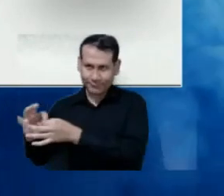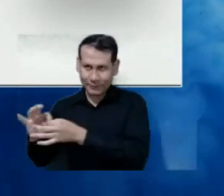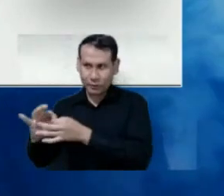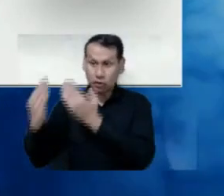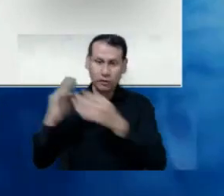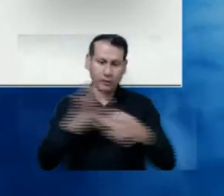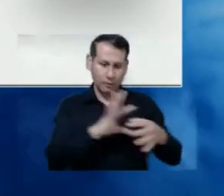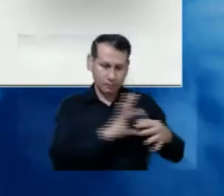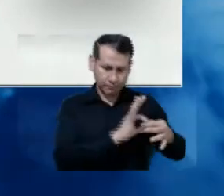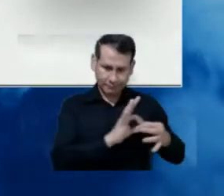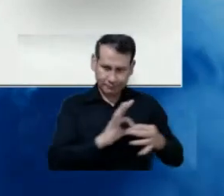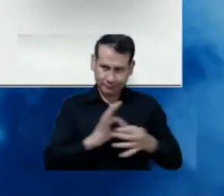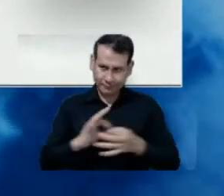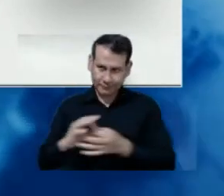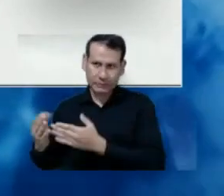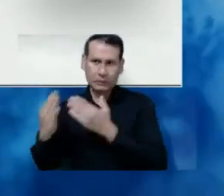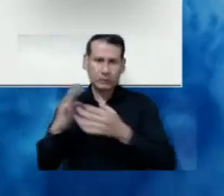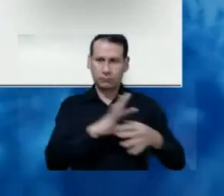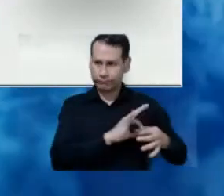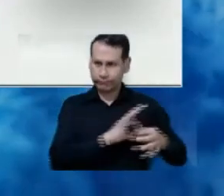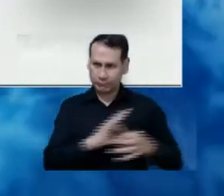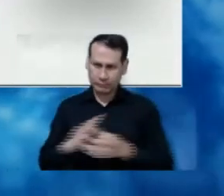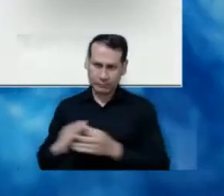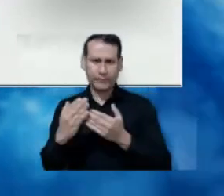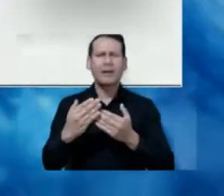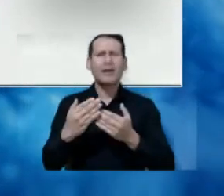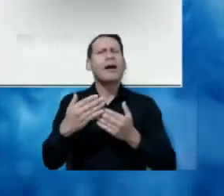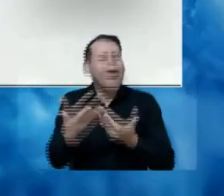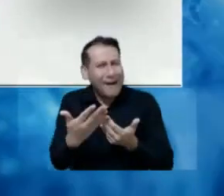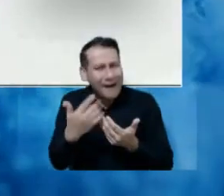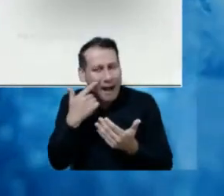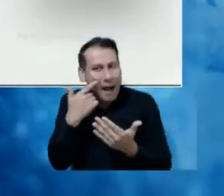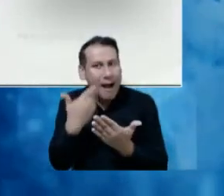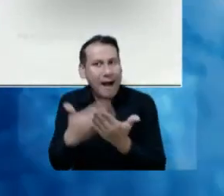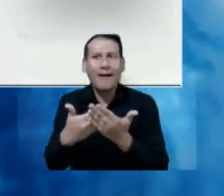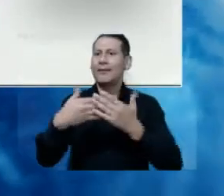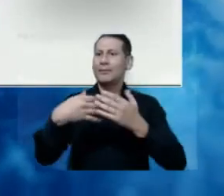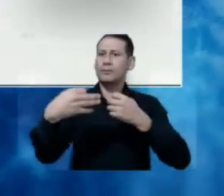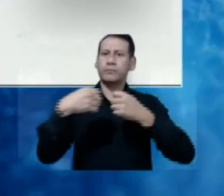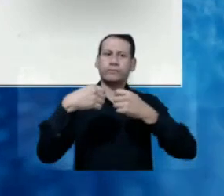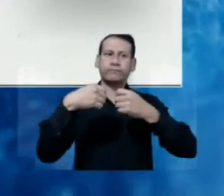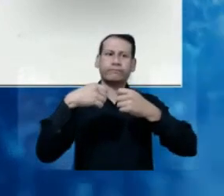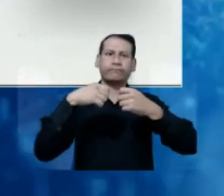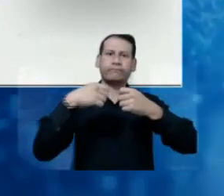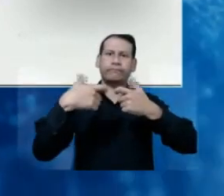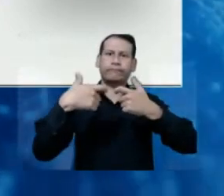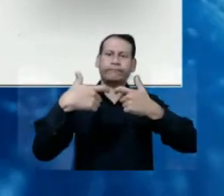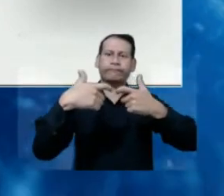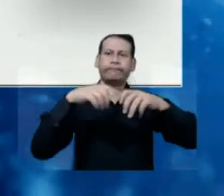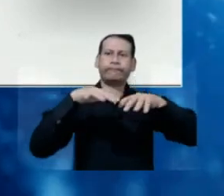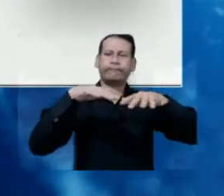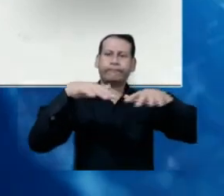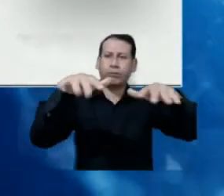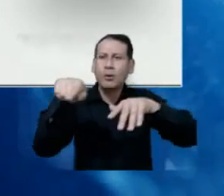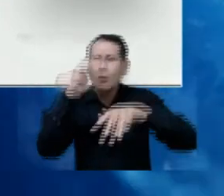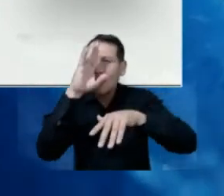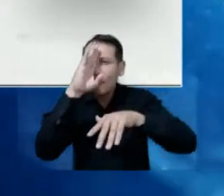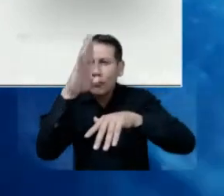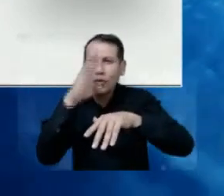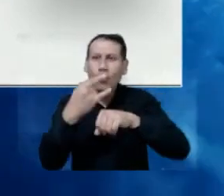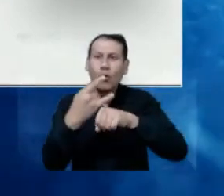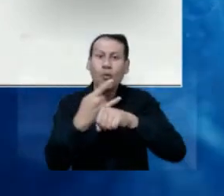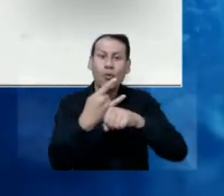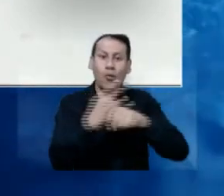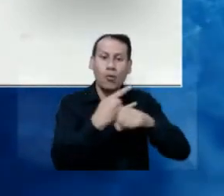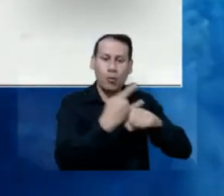And, they evidenced the potential uses of the spectrum, the need of the radioelectric spectrum, currently what they need,